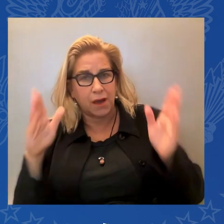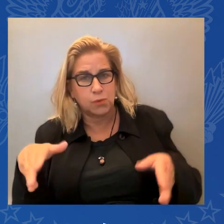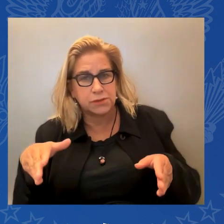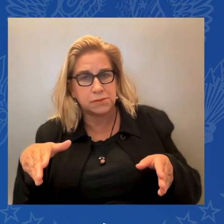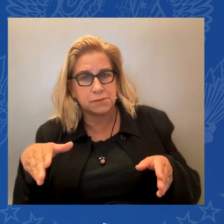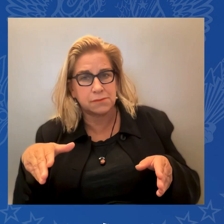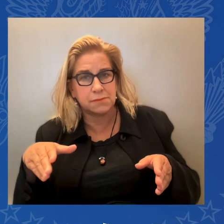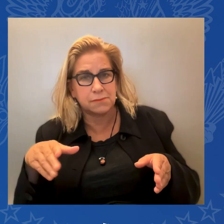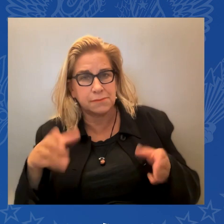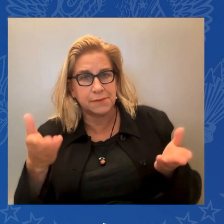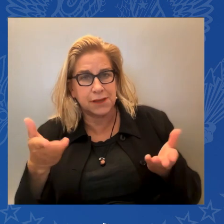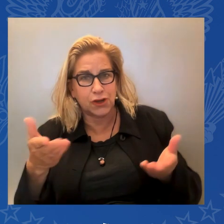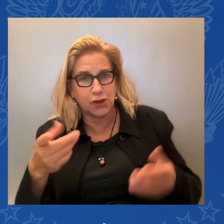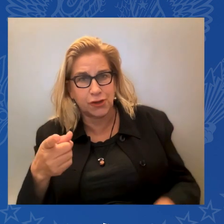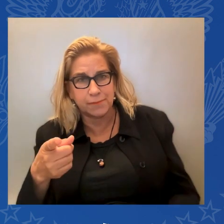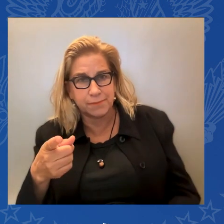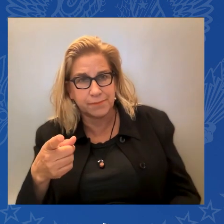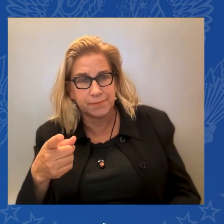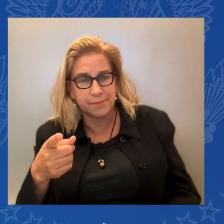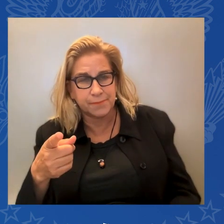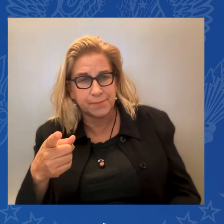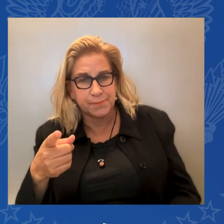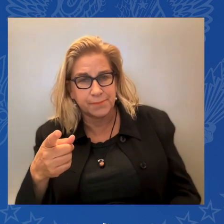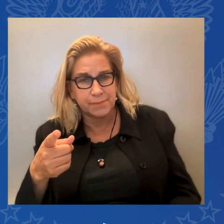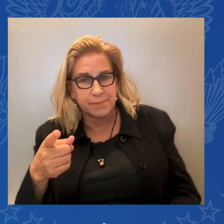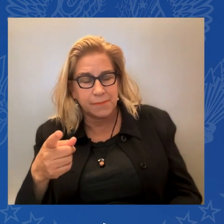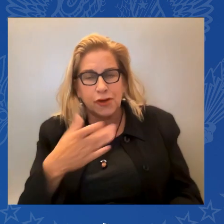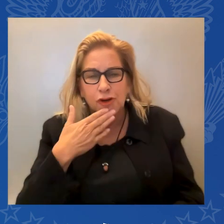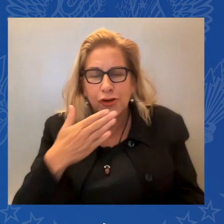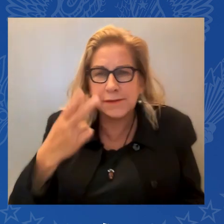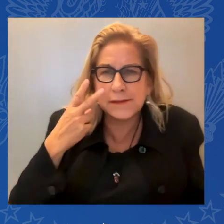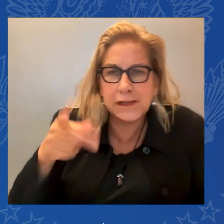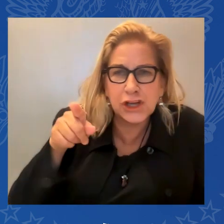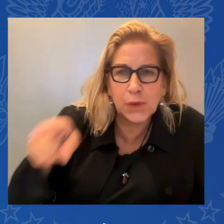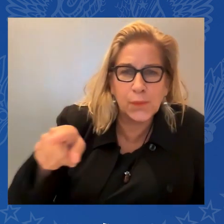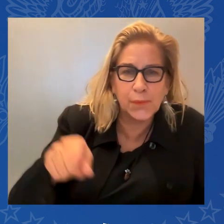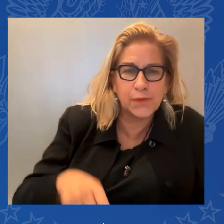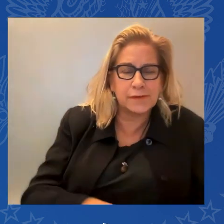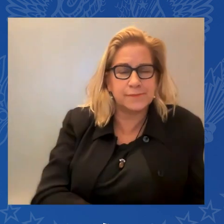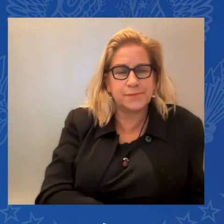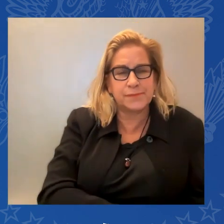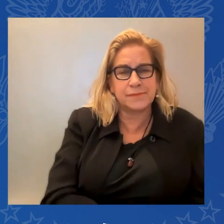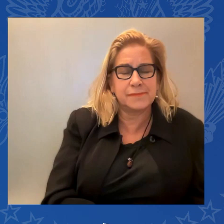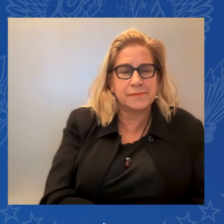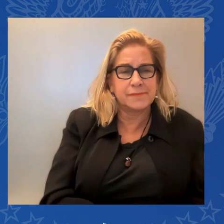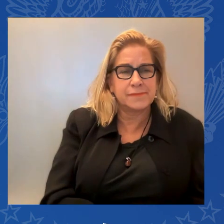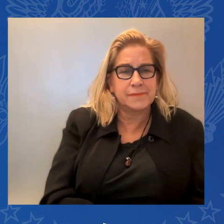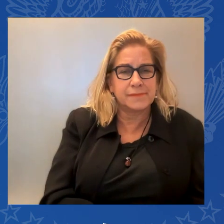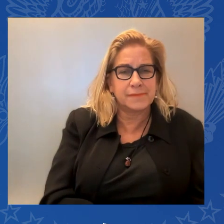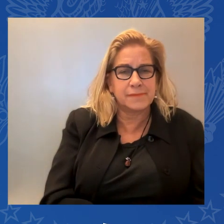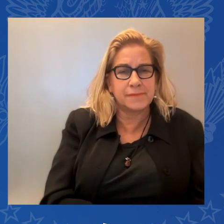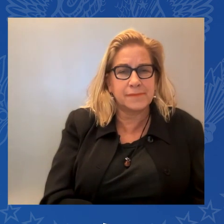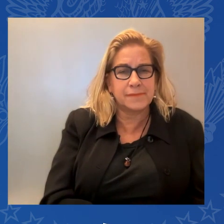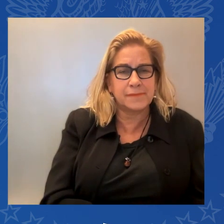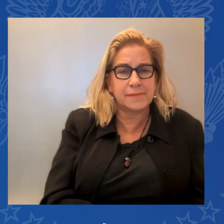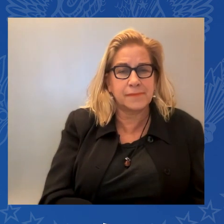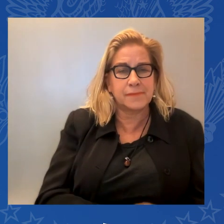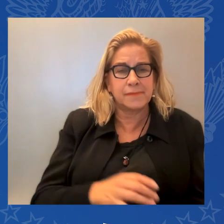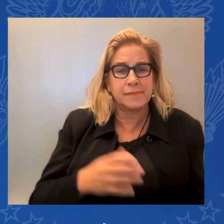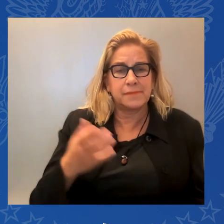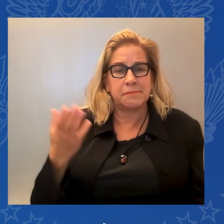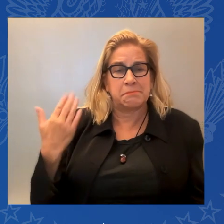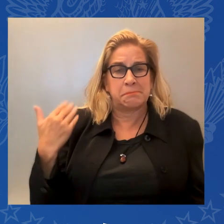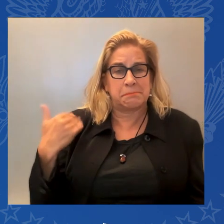Good to see you, man. I'll hide behind you. Earlier this month, I attended the annual dinner of the Congressional Hispanic Caucus Institute,